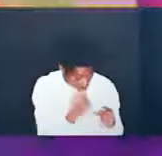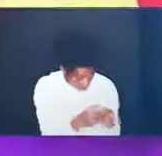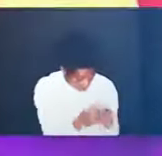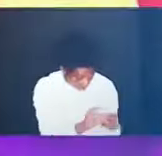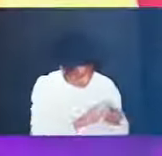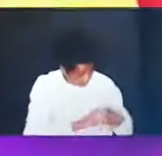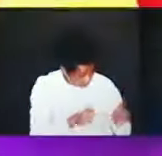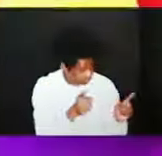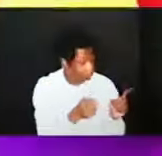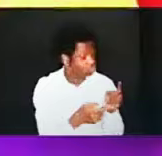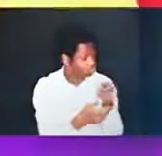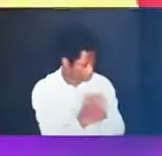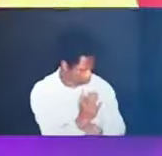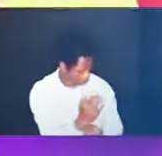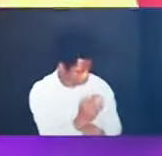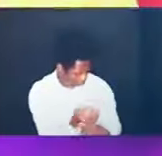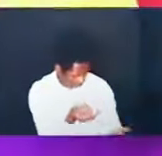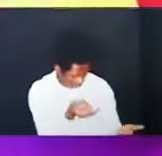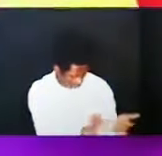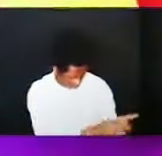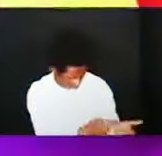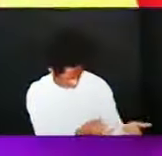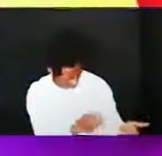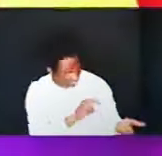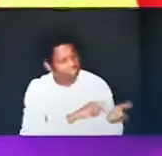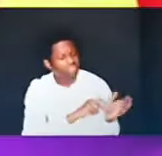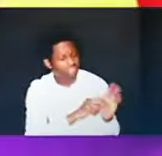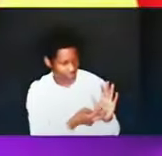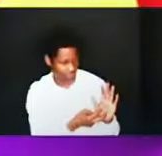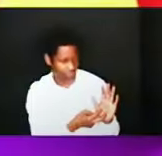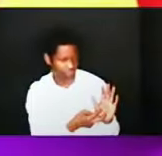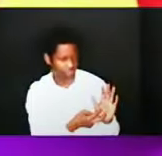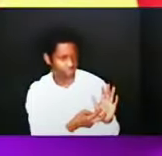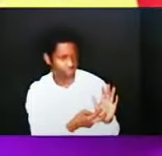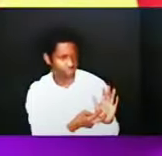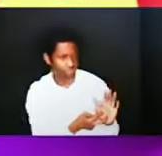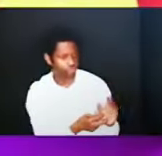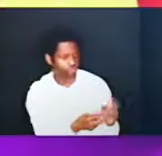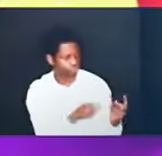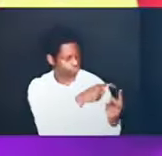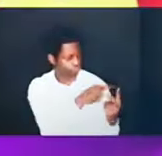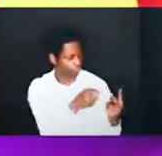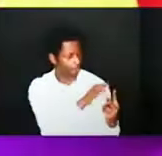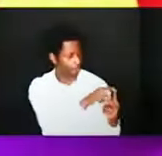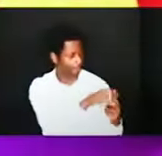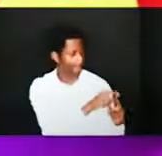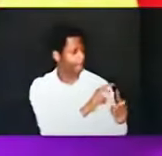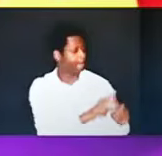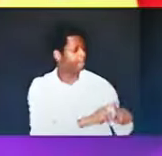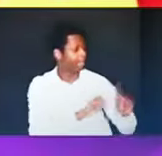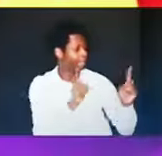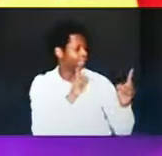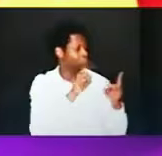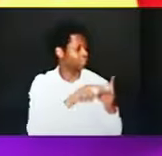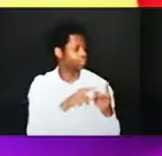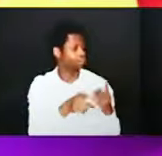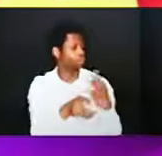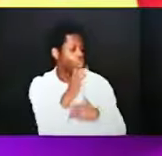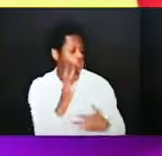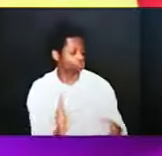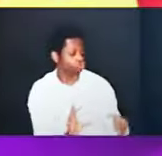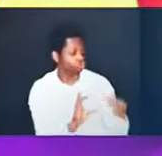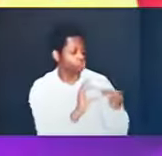but God these two words they indicate that an